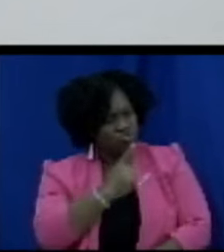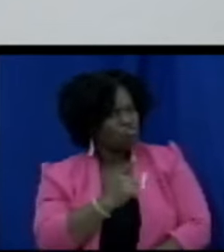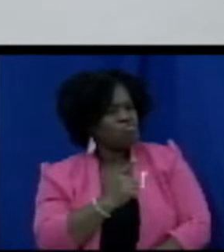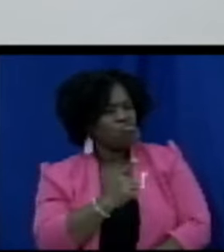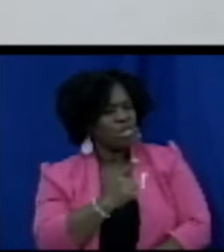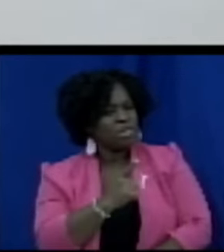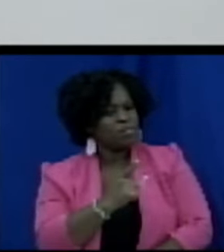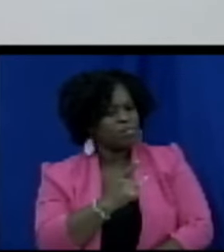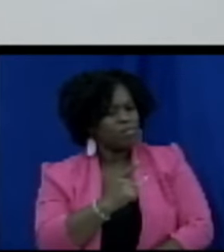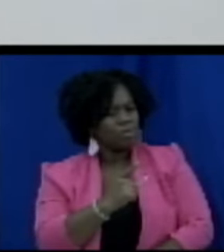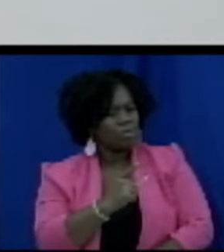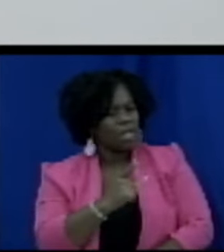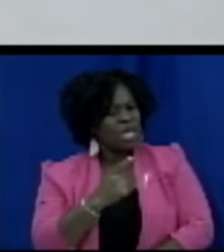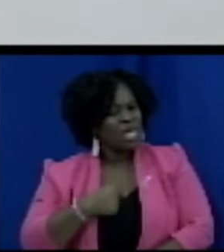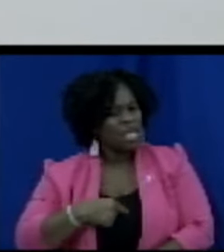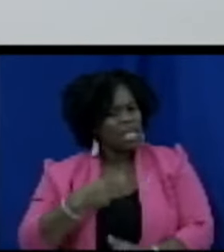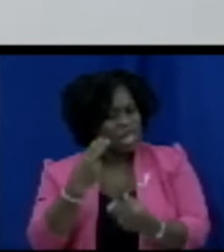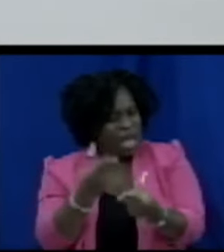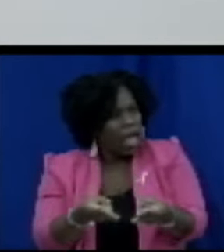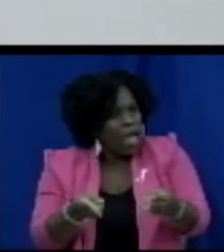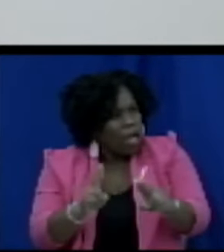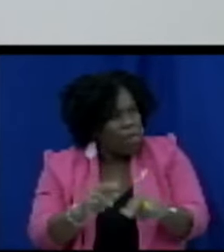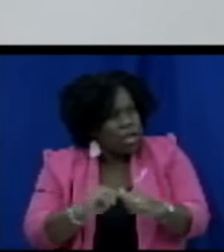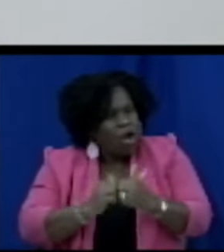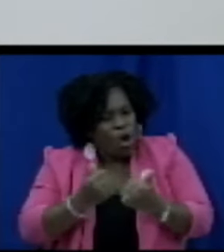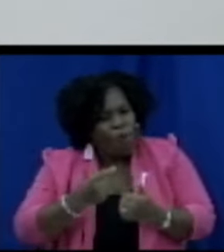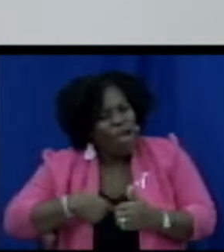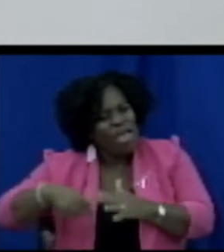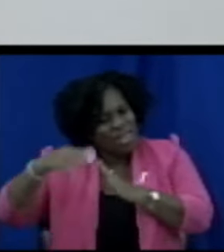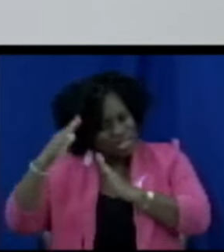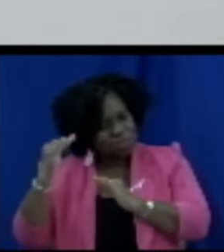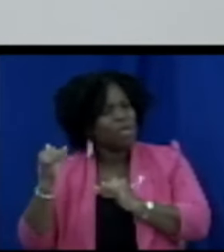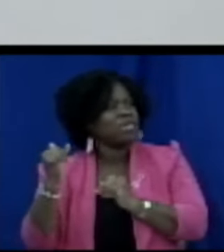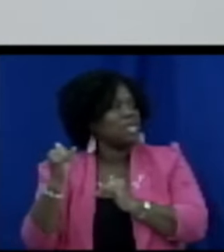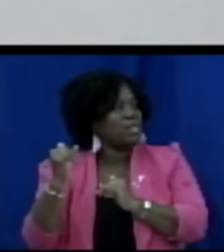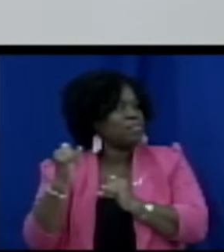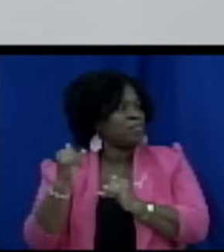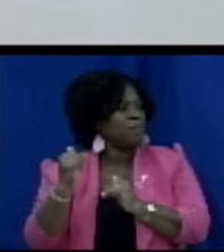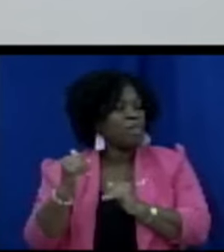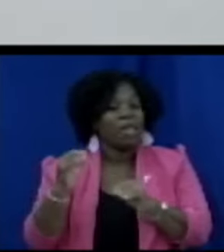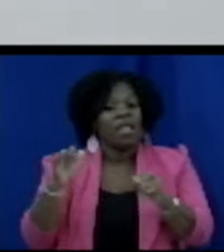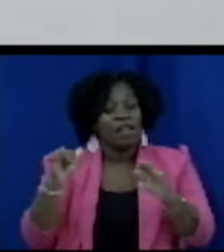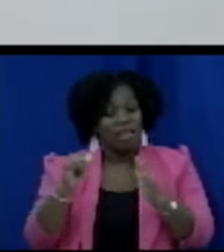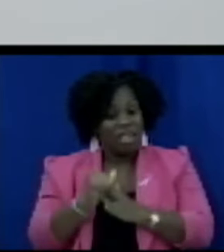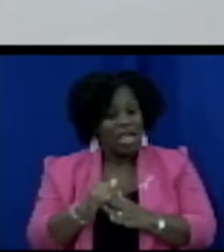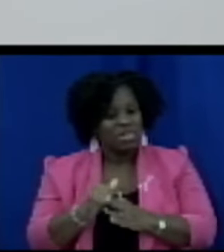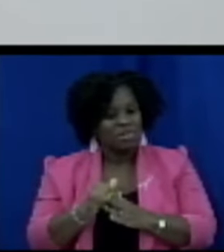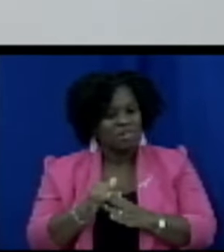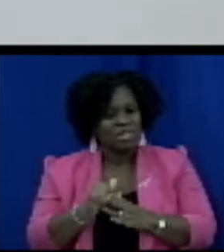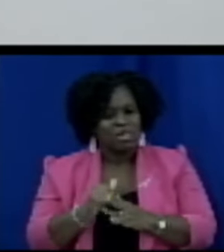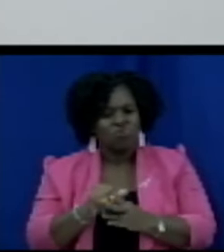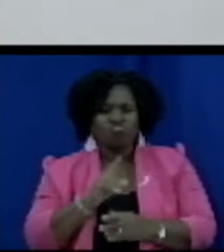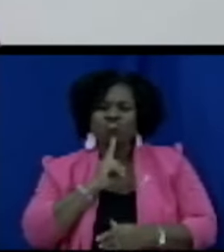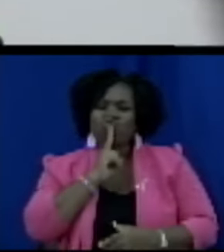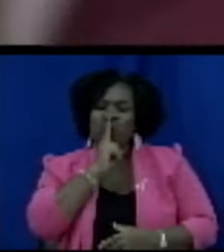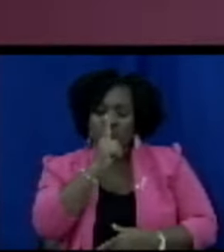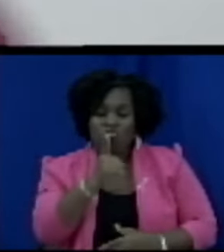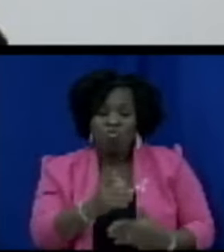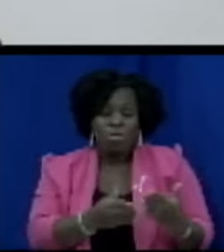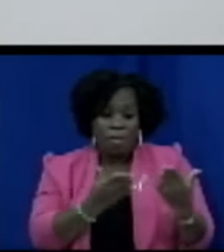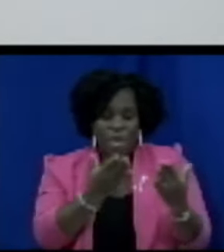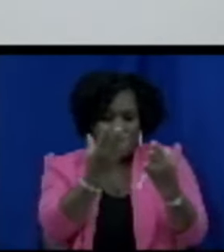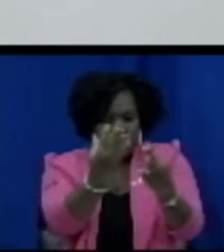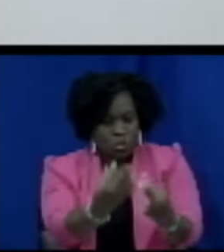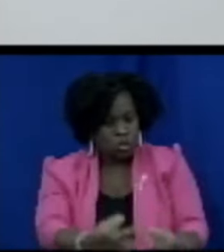own expectations that it was going to be so significant that both sides of the